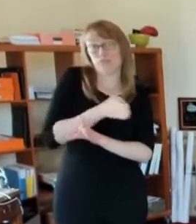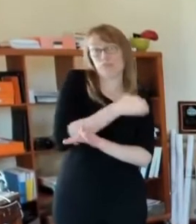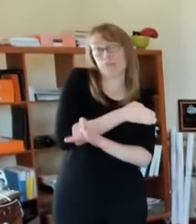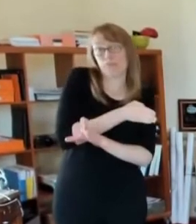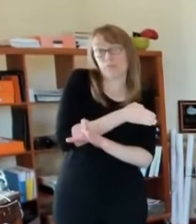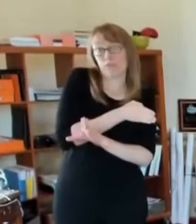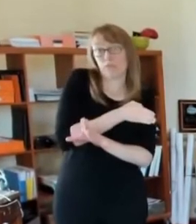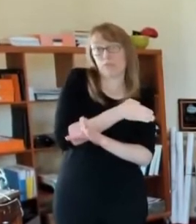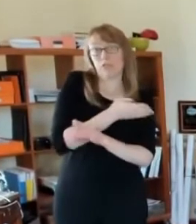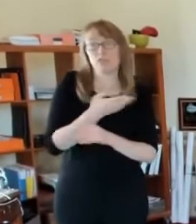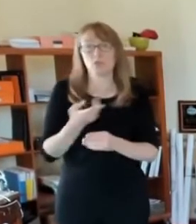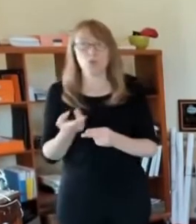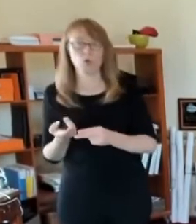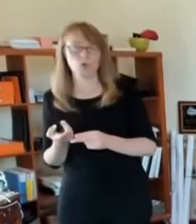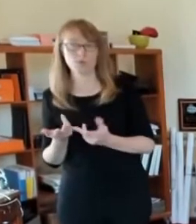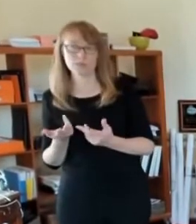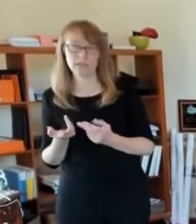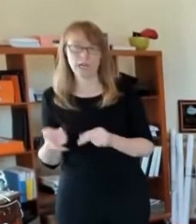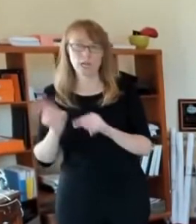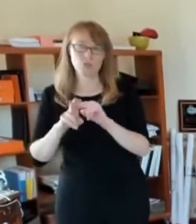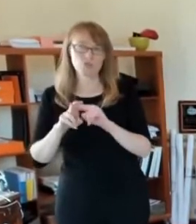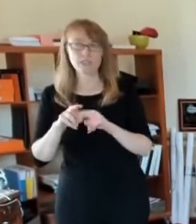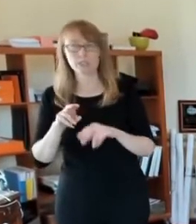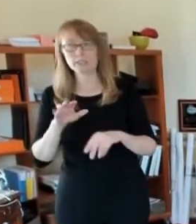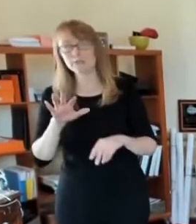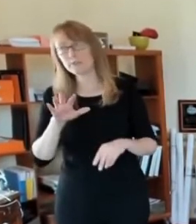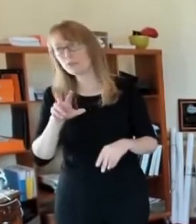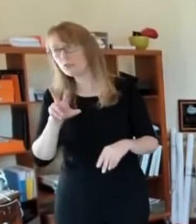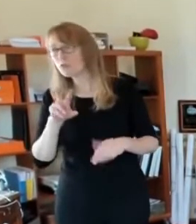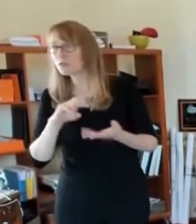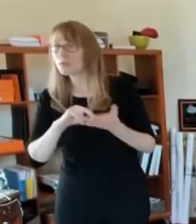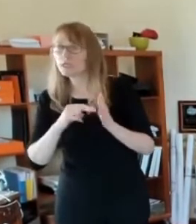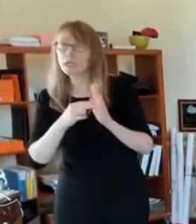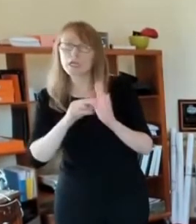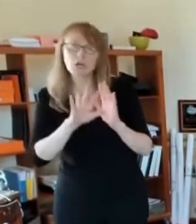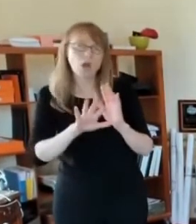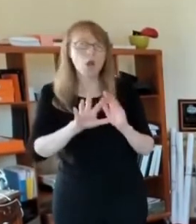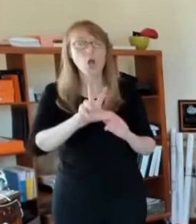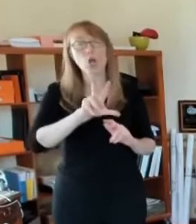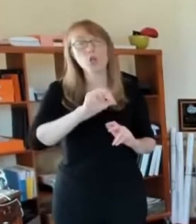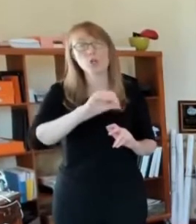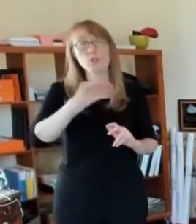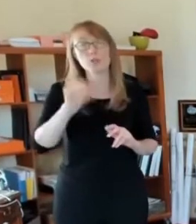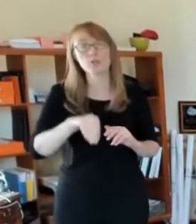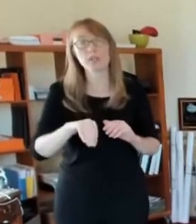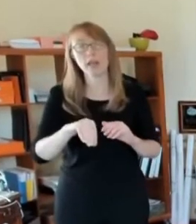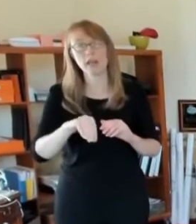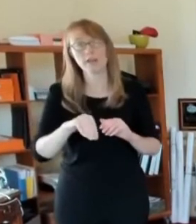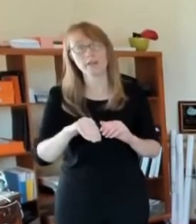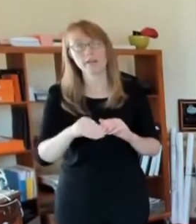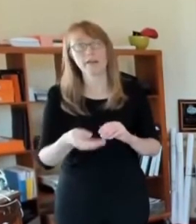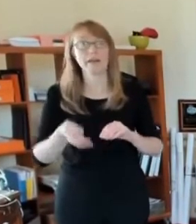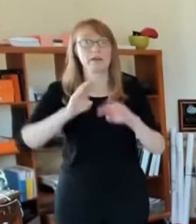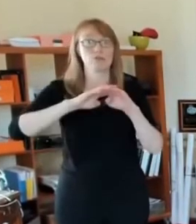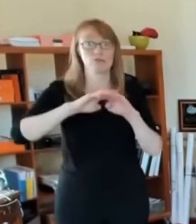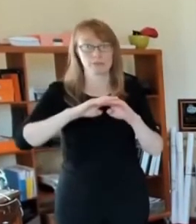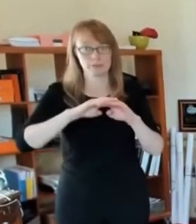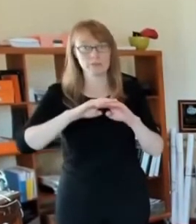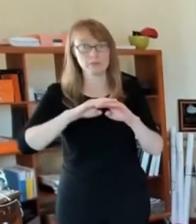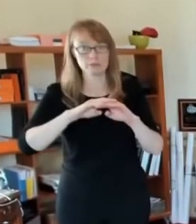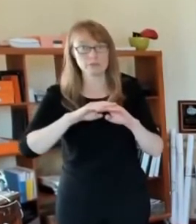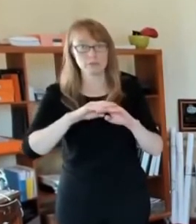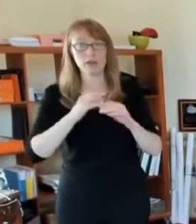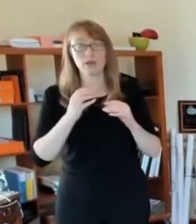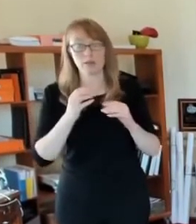50 52. That's that's a 30% increase. So we're seeing real increases in the number of people in the hospital.